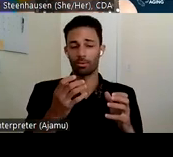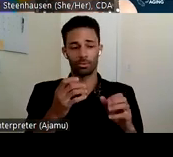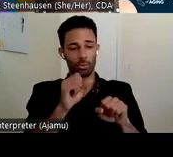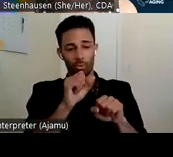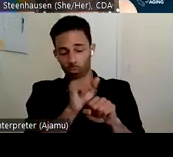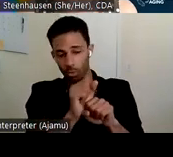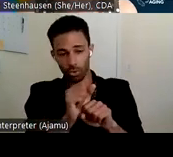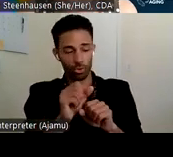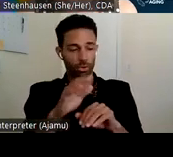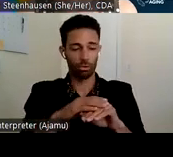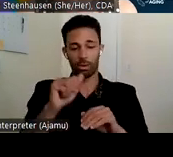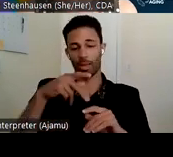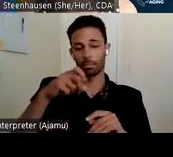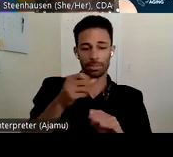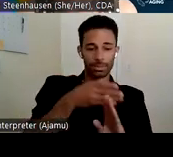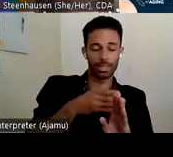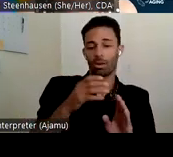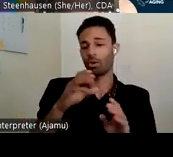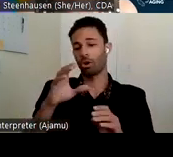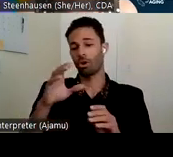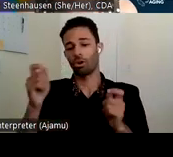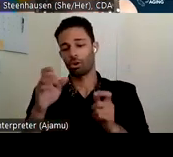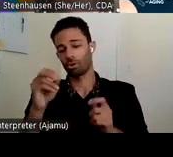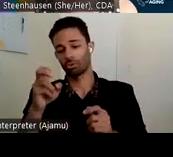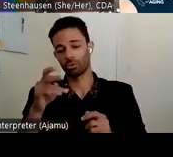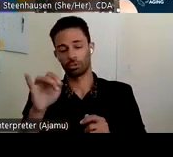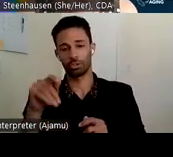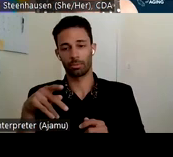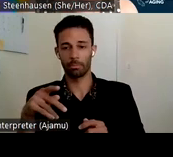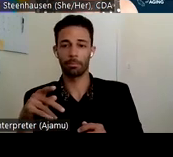side or the conservatorship as well right thank you